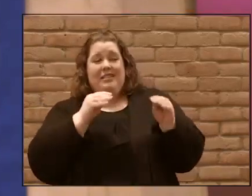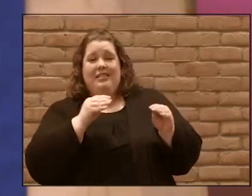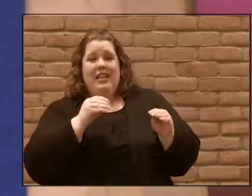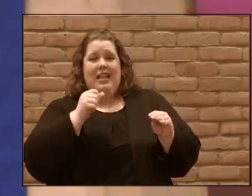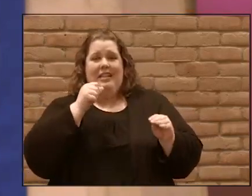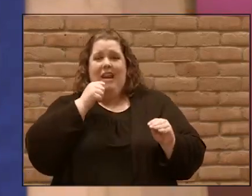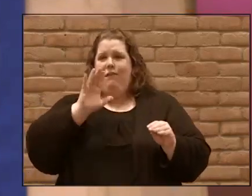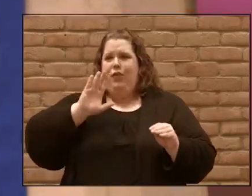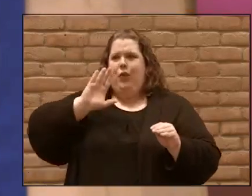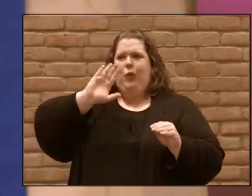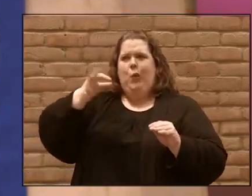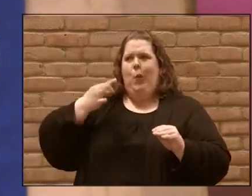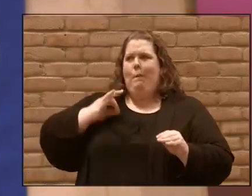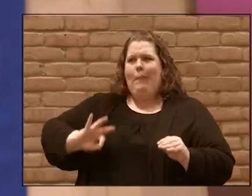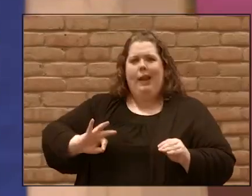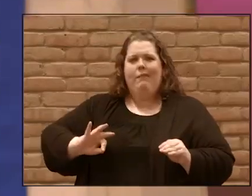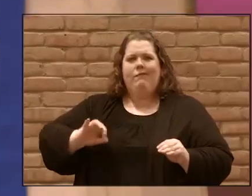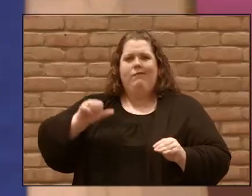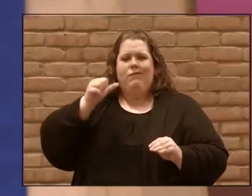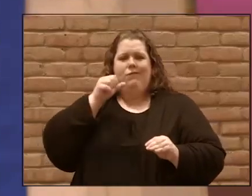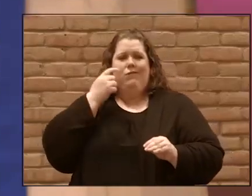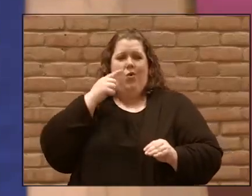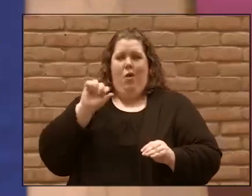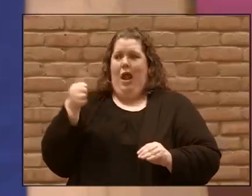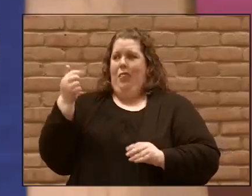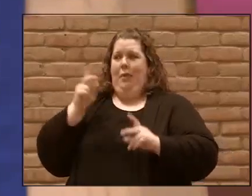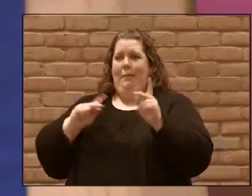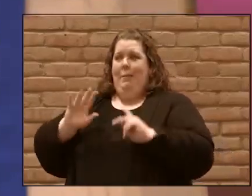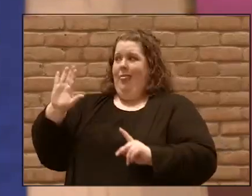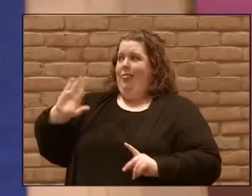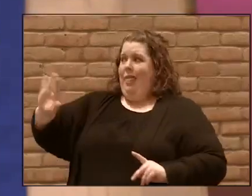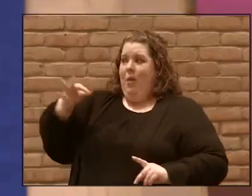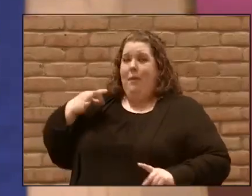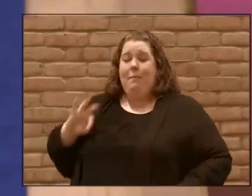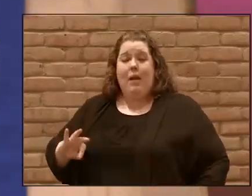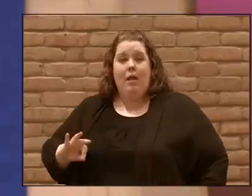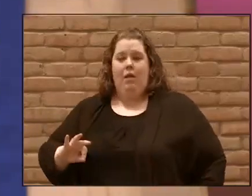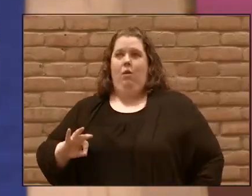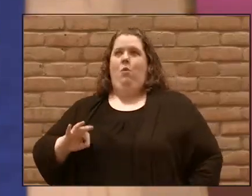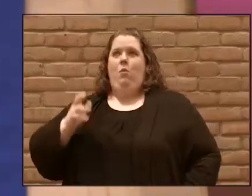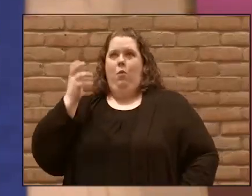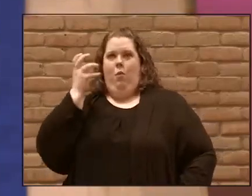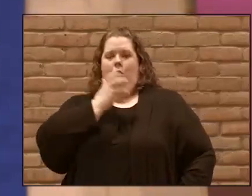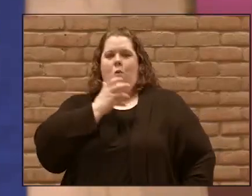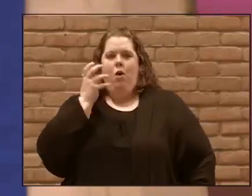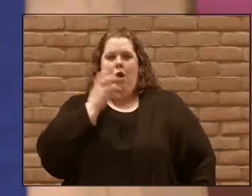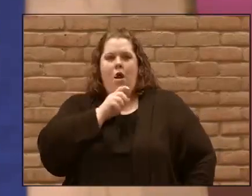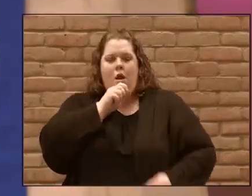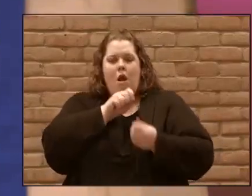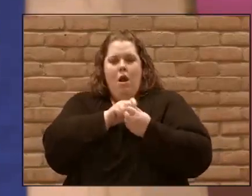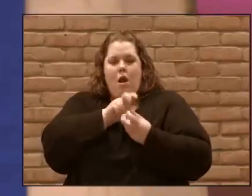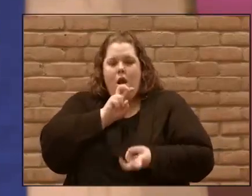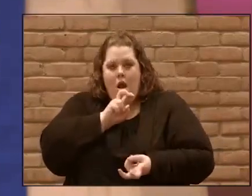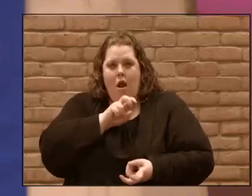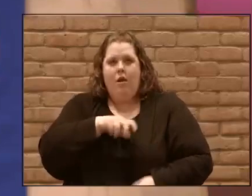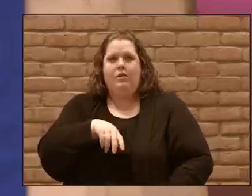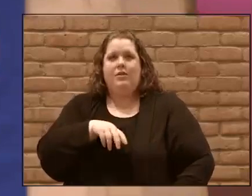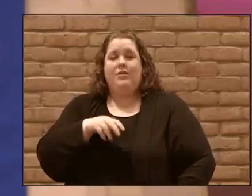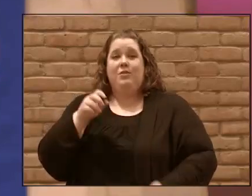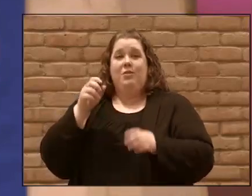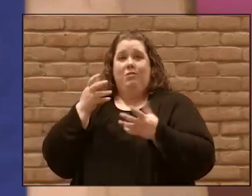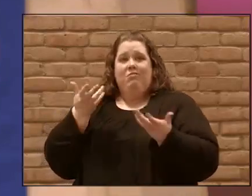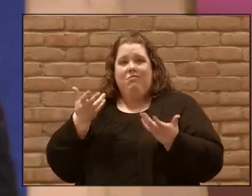somebody else was mind-blowing. And so just imagine you're someone who's buying a piece of property from one of these